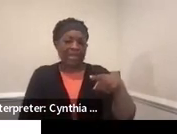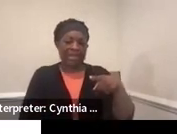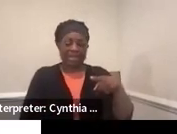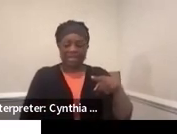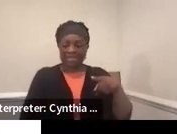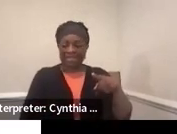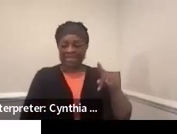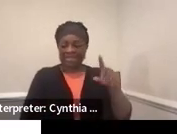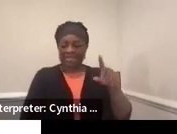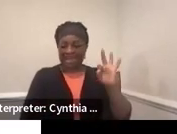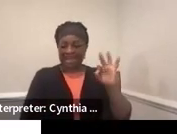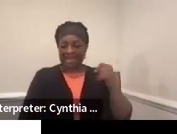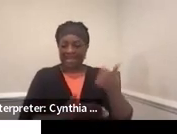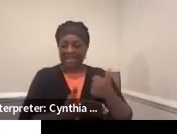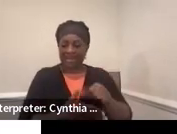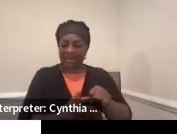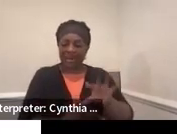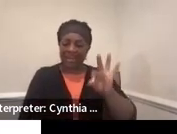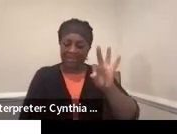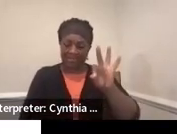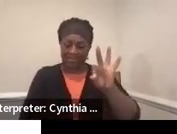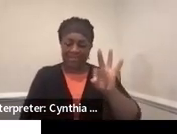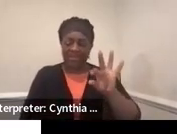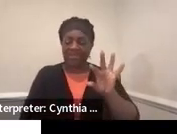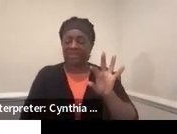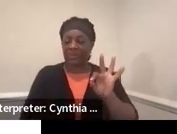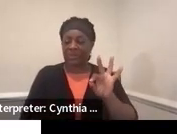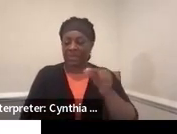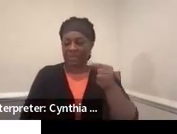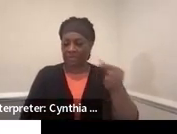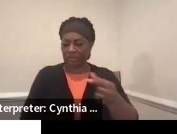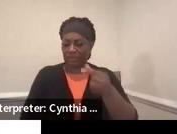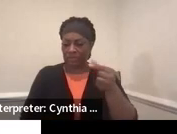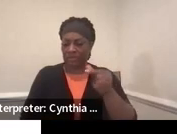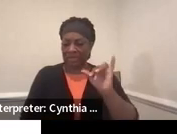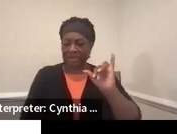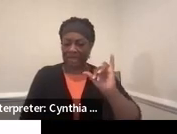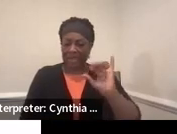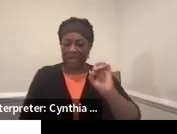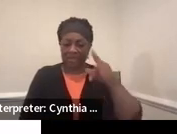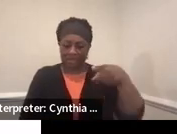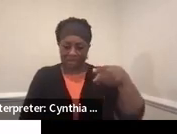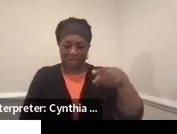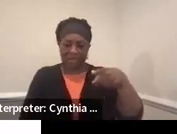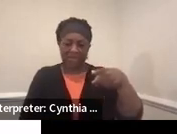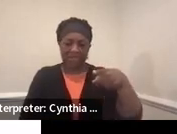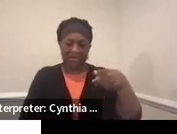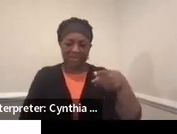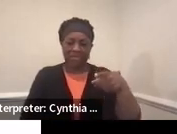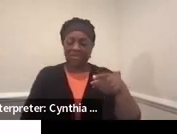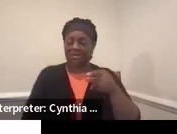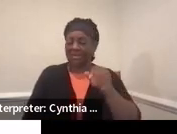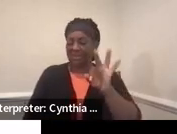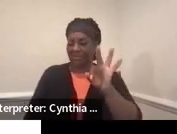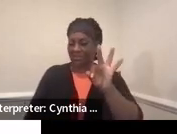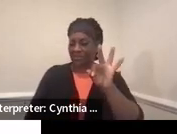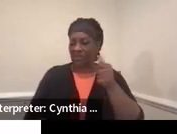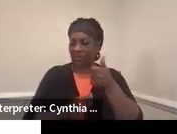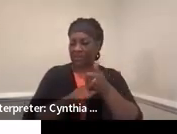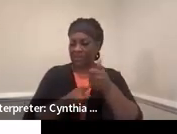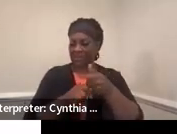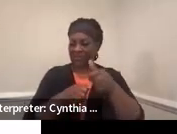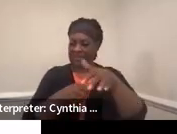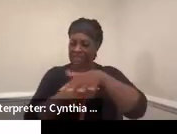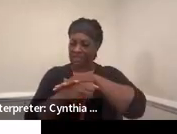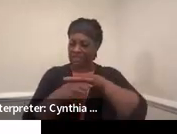Perfect. All right. We're going to move on to 9G of the IEP. So if you are, as the district, if